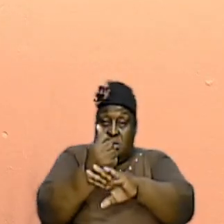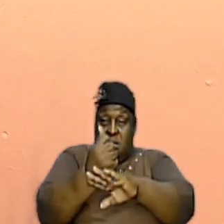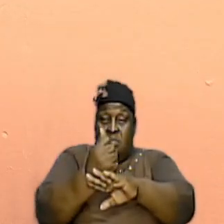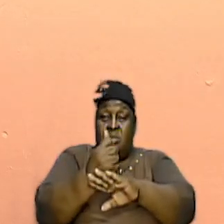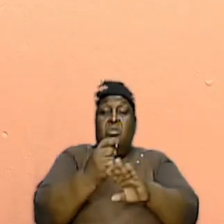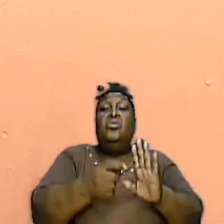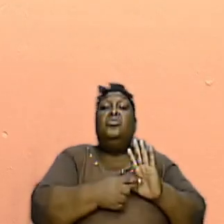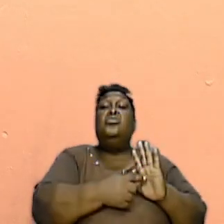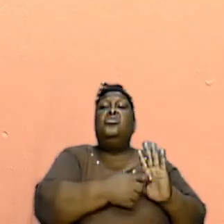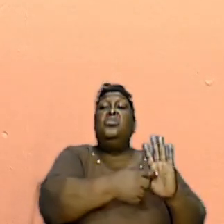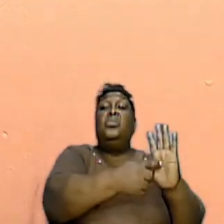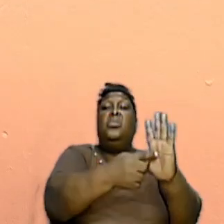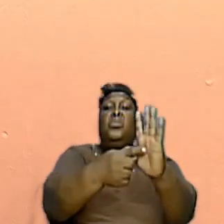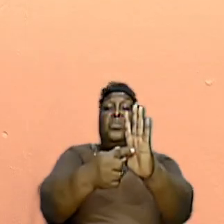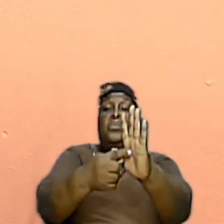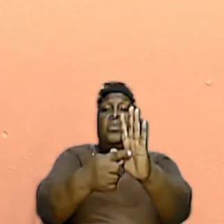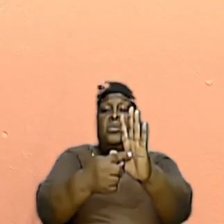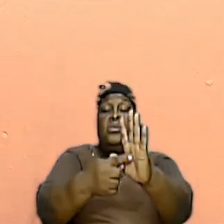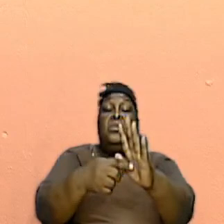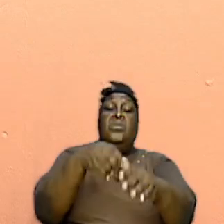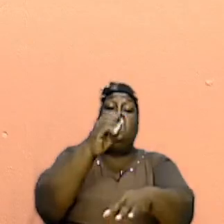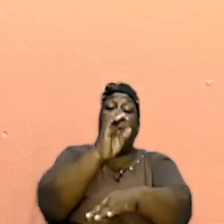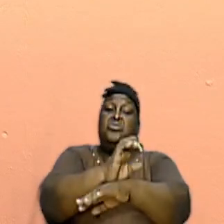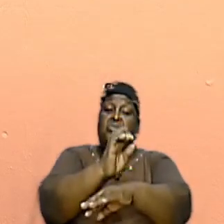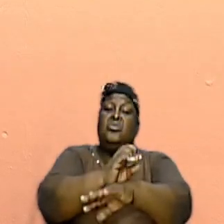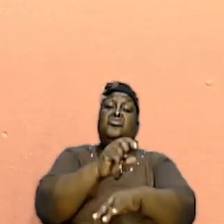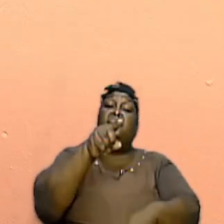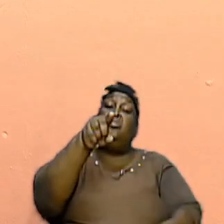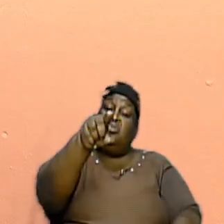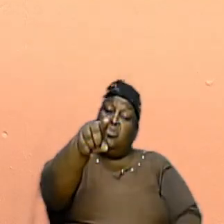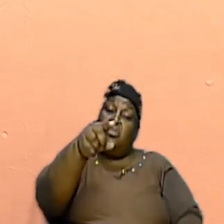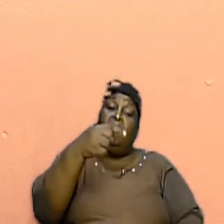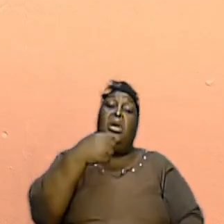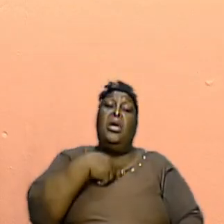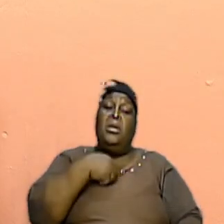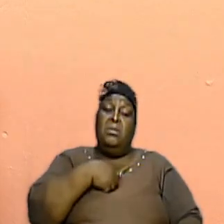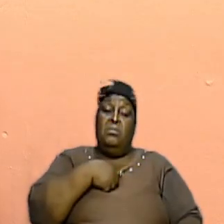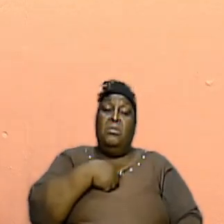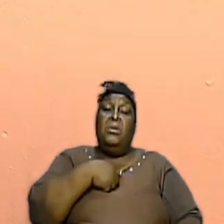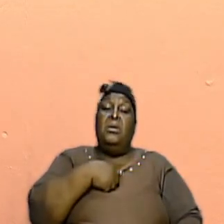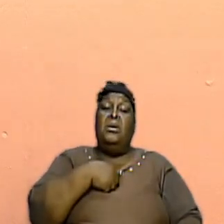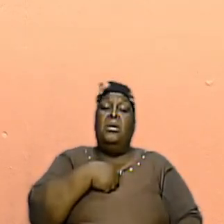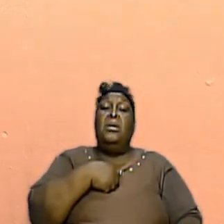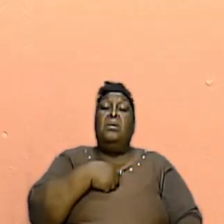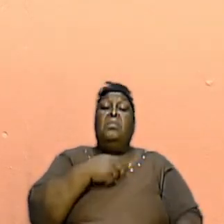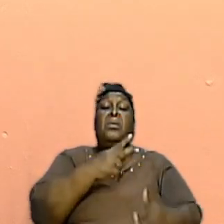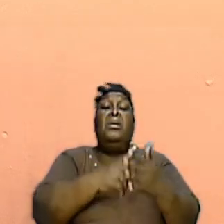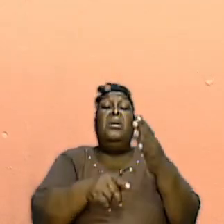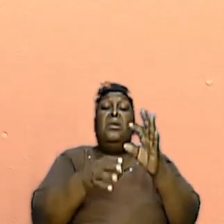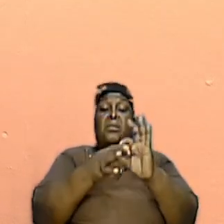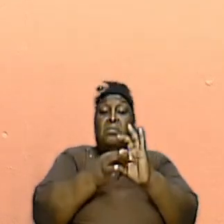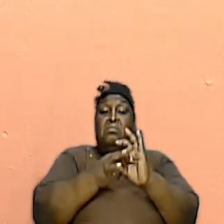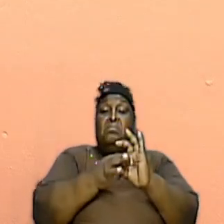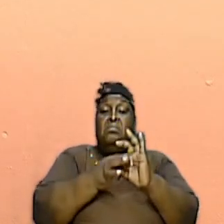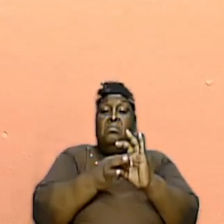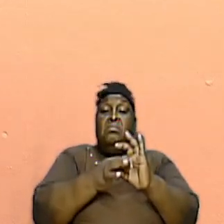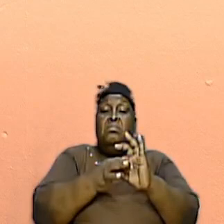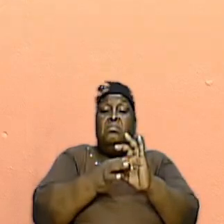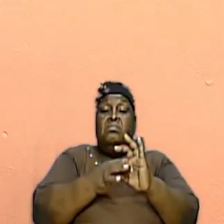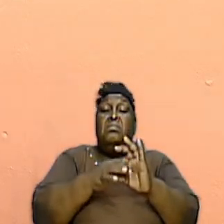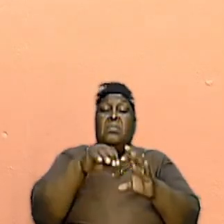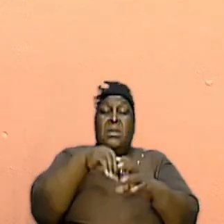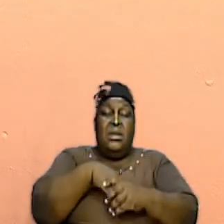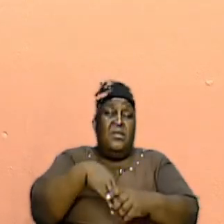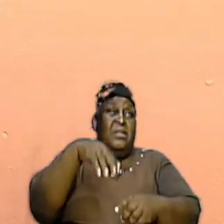that the church that you and I are a part of today was actually in the